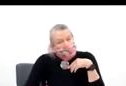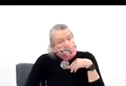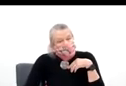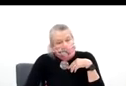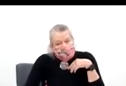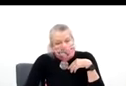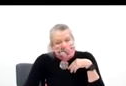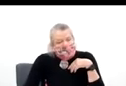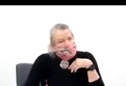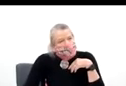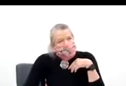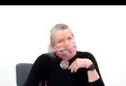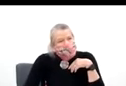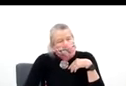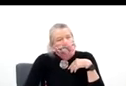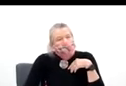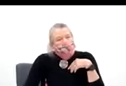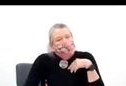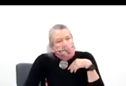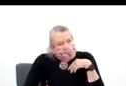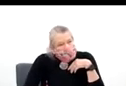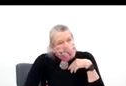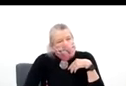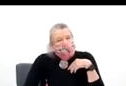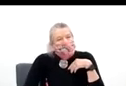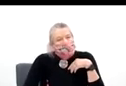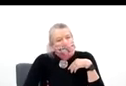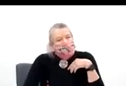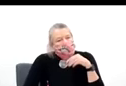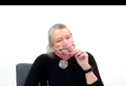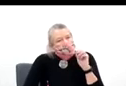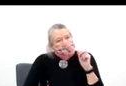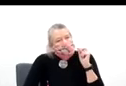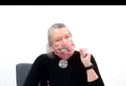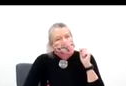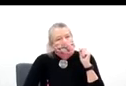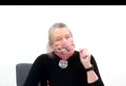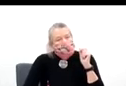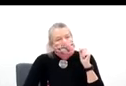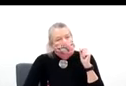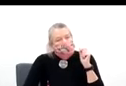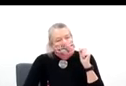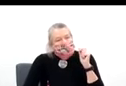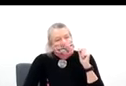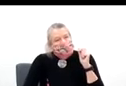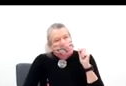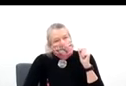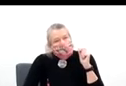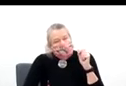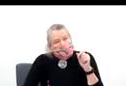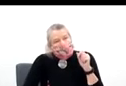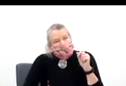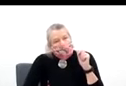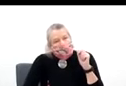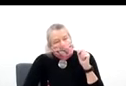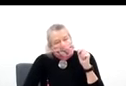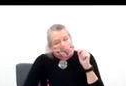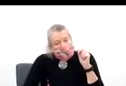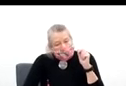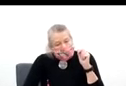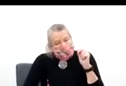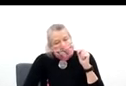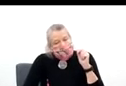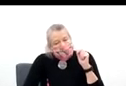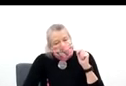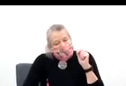one of the networks, that was the most valuable sort of person on the team. The second really